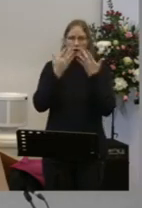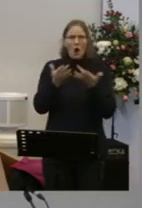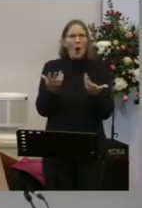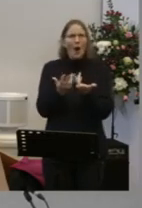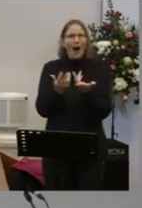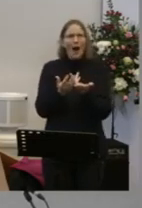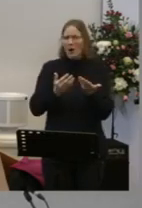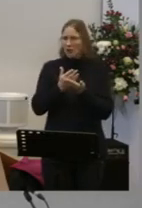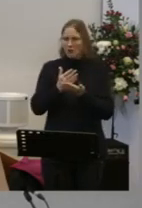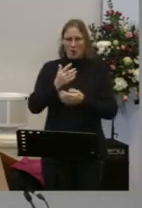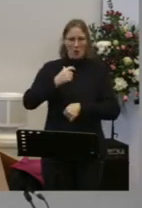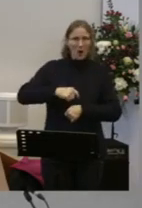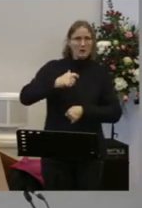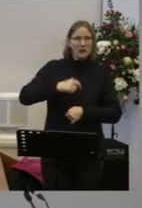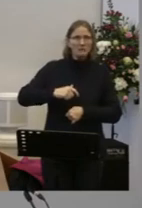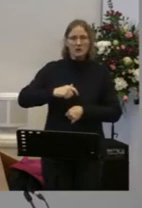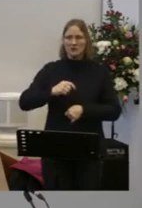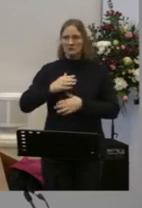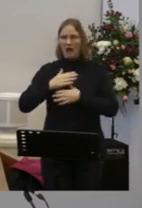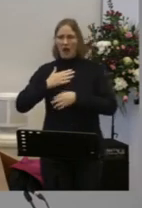likes And dislikes